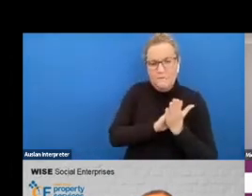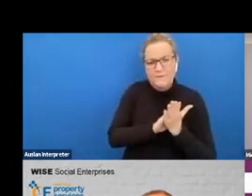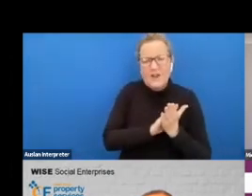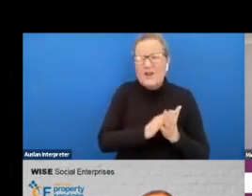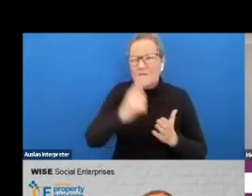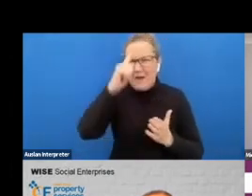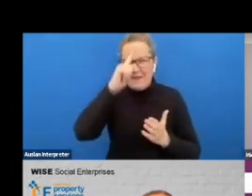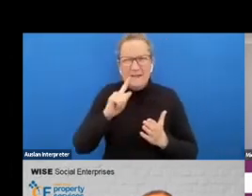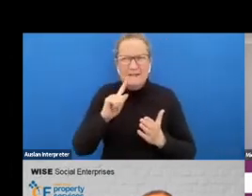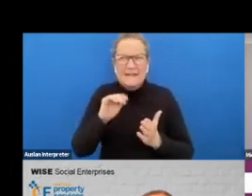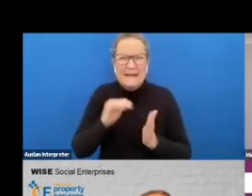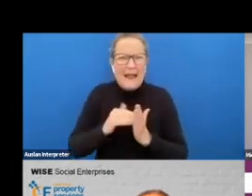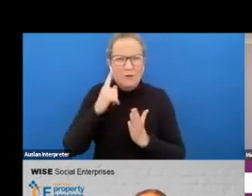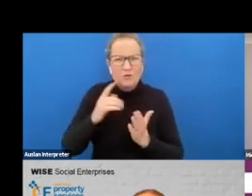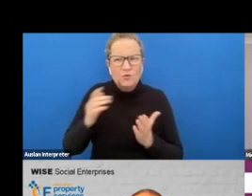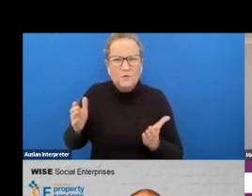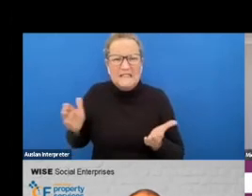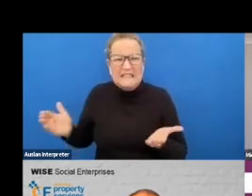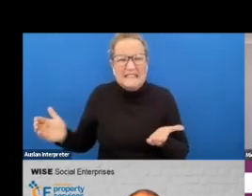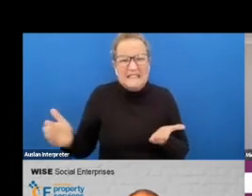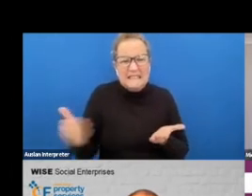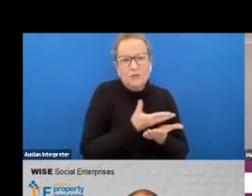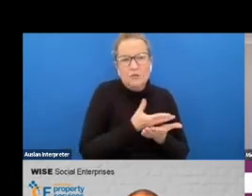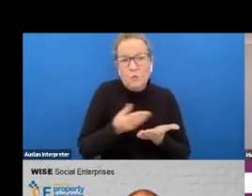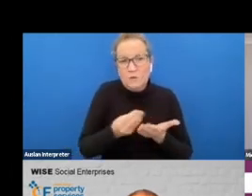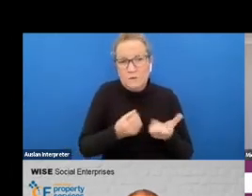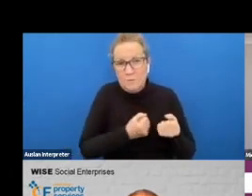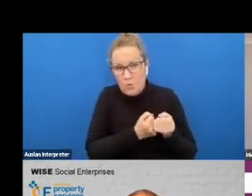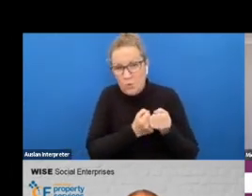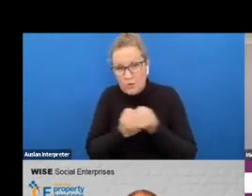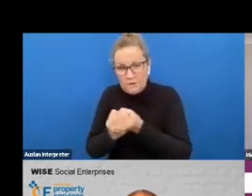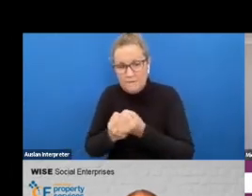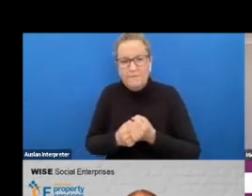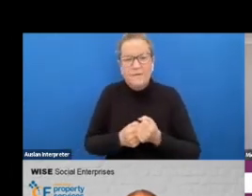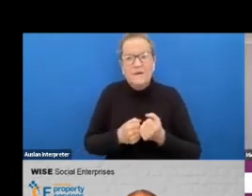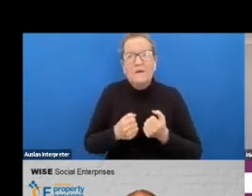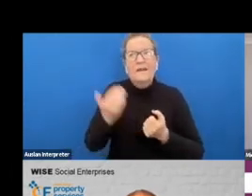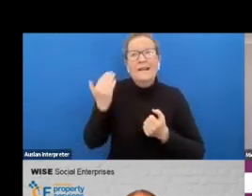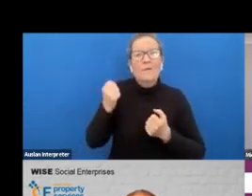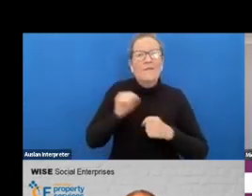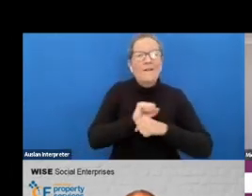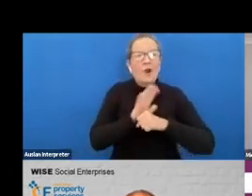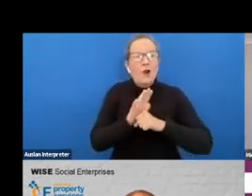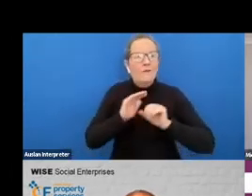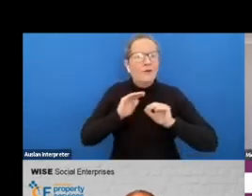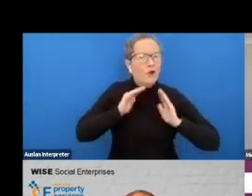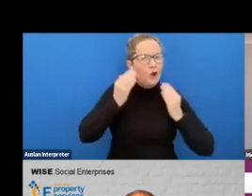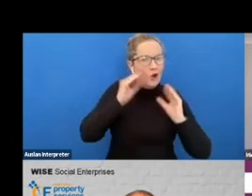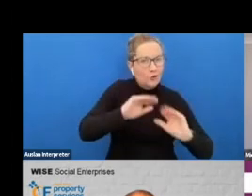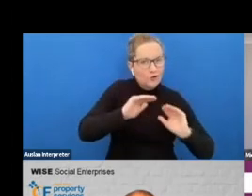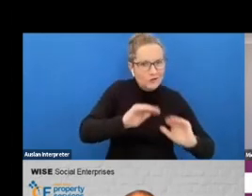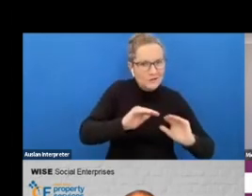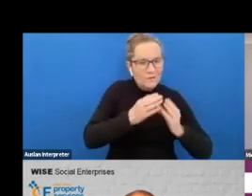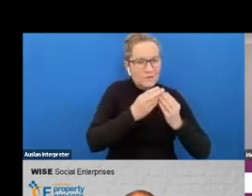resources to support that um we do have we've been running covert coaching uh for some of our community